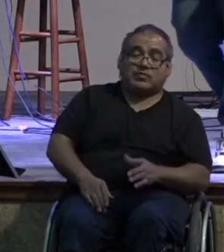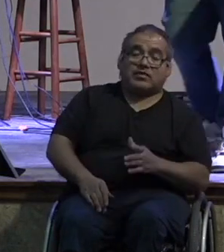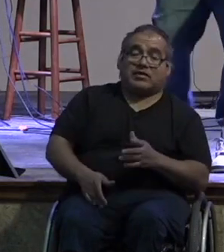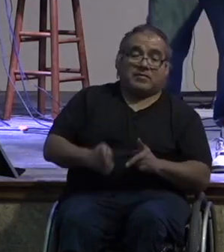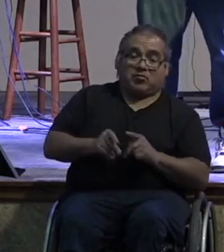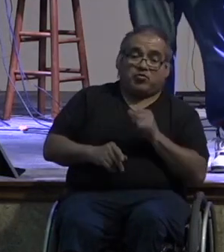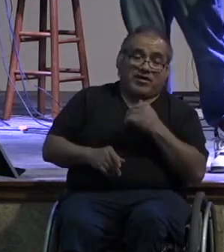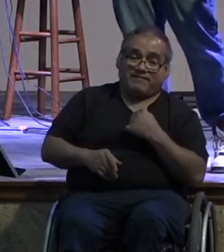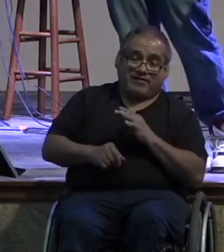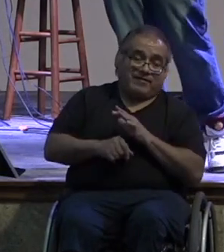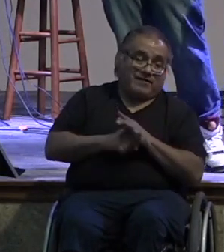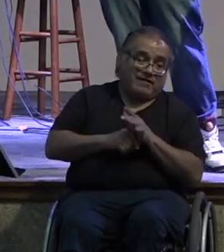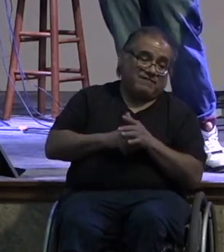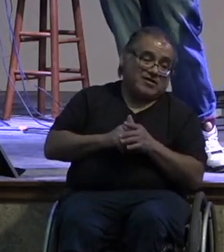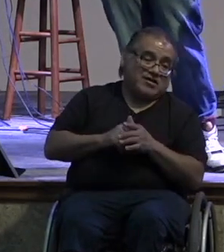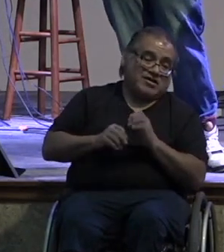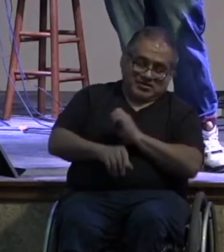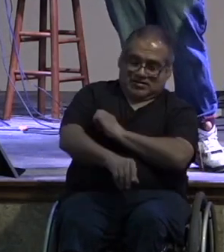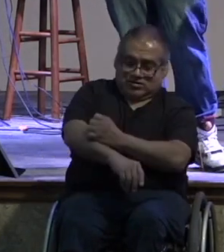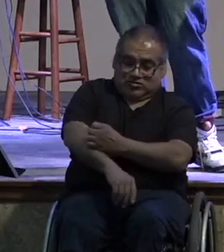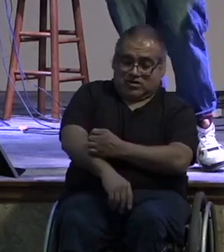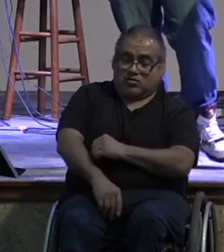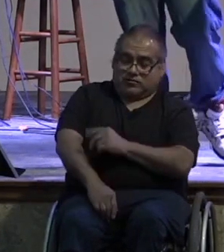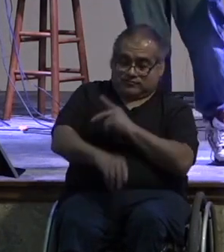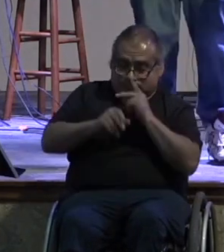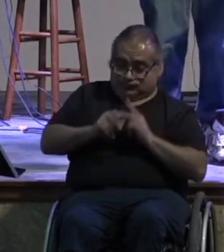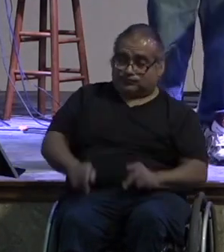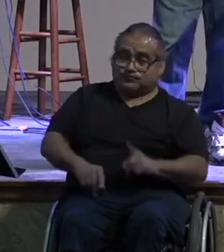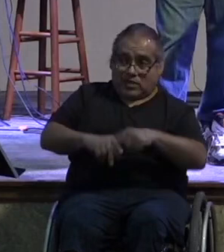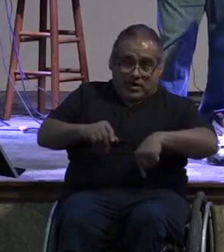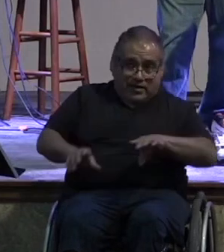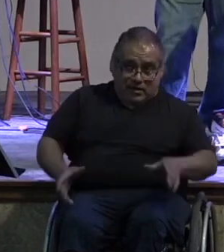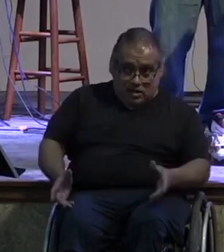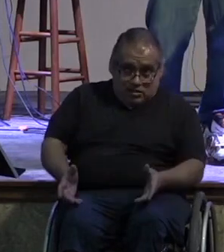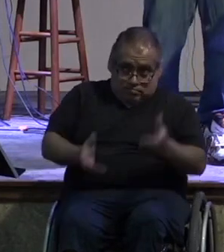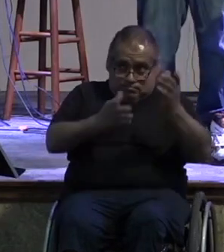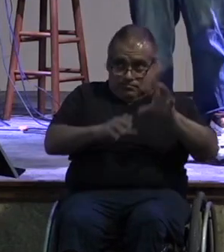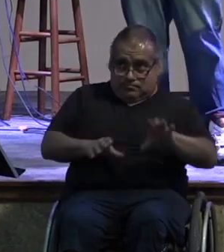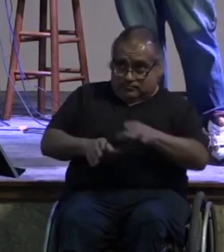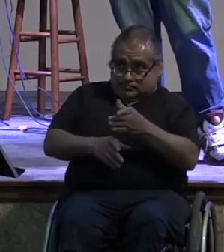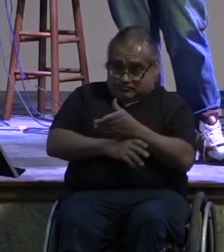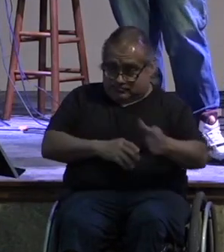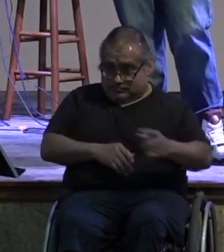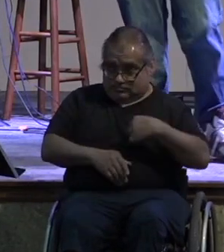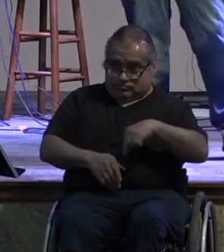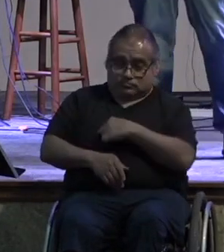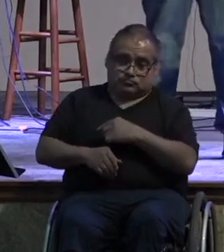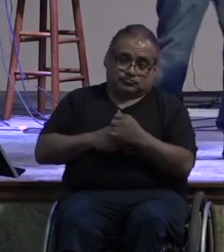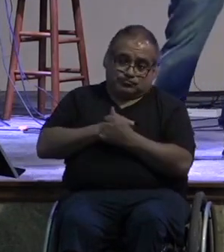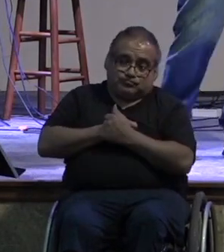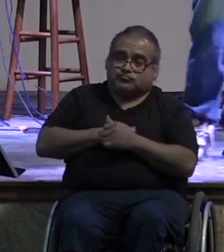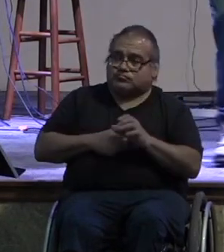energy or the willingness to do so or they can't physically lift things or do things and maybe that's like something you just love to do